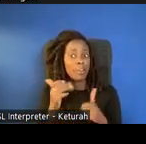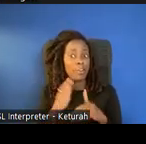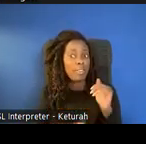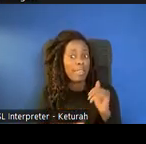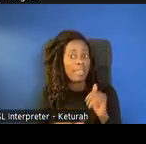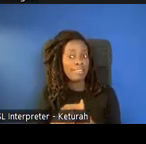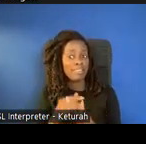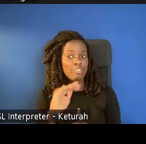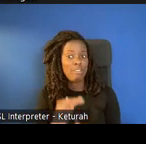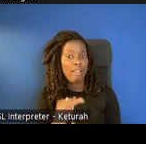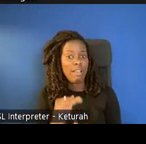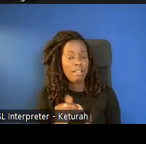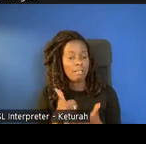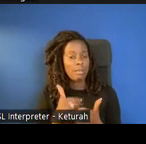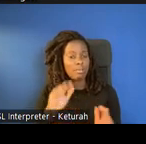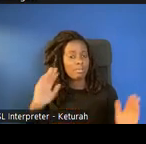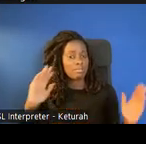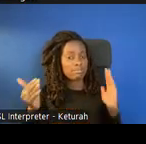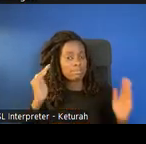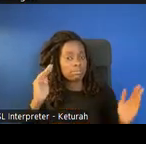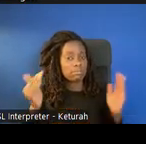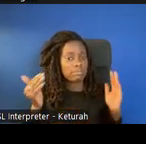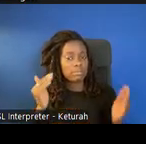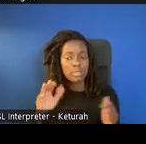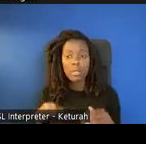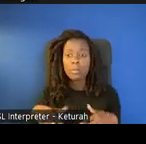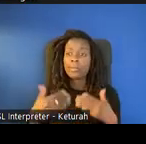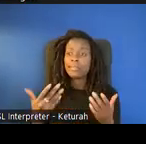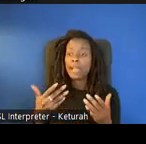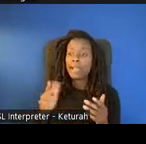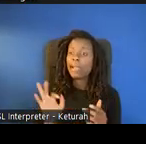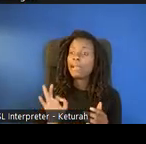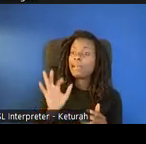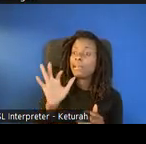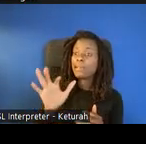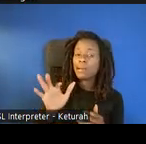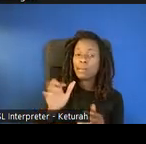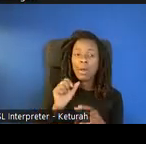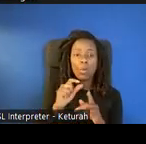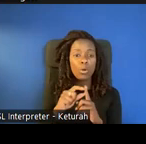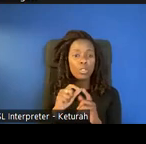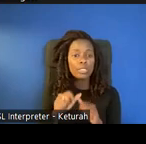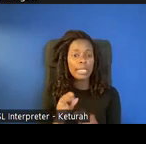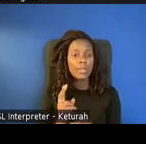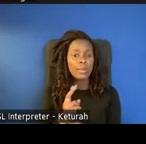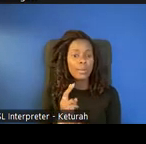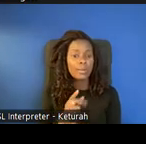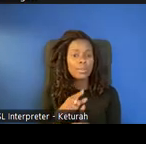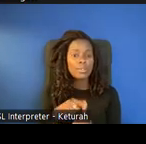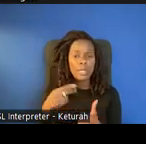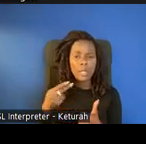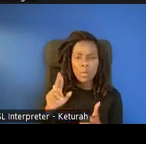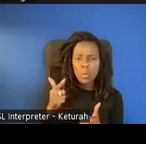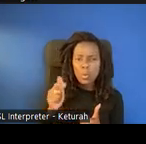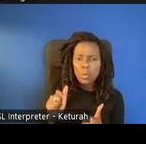comparison for them. It might give them cues about words to use. You could use huge, gigantic, large, ginormous, all of